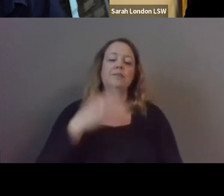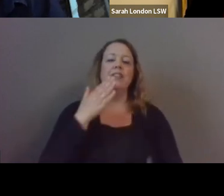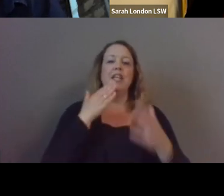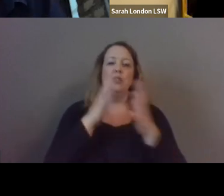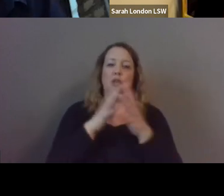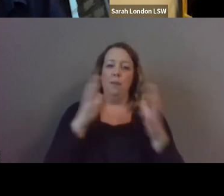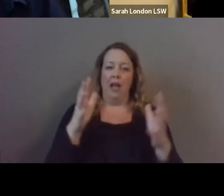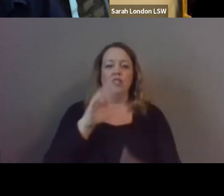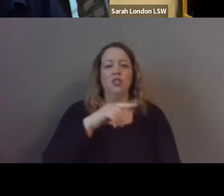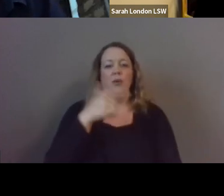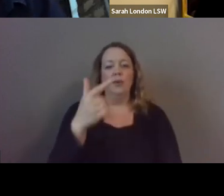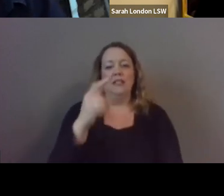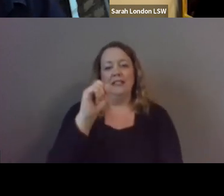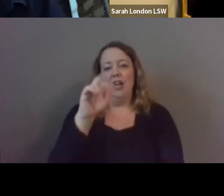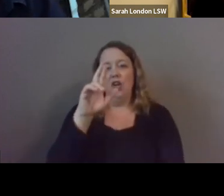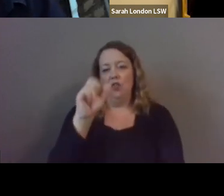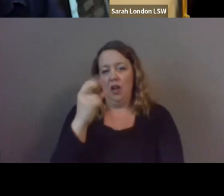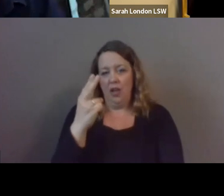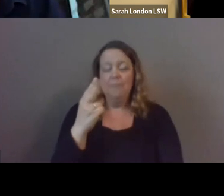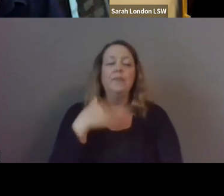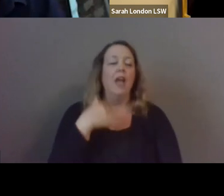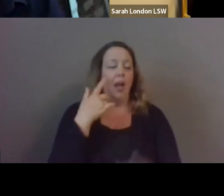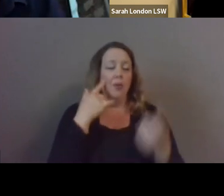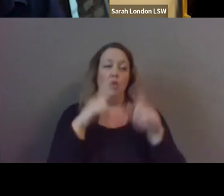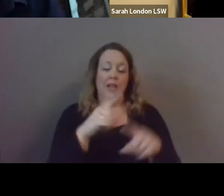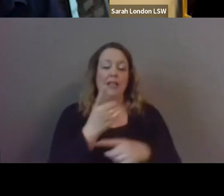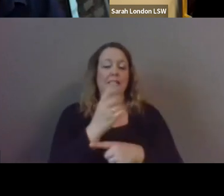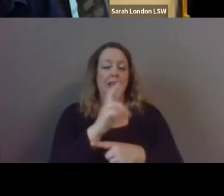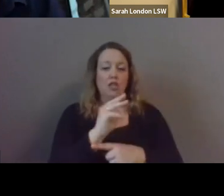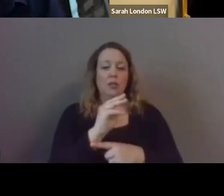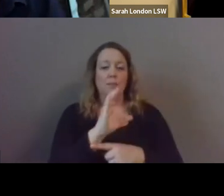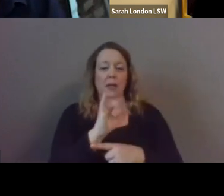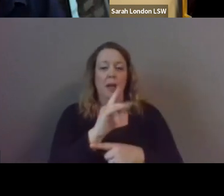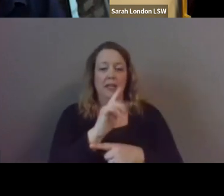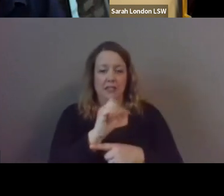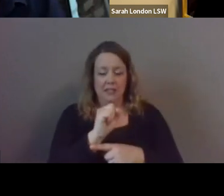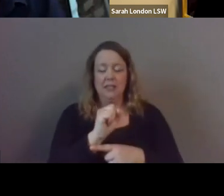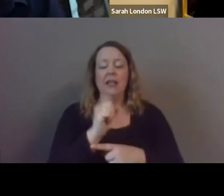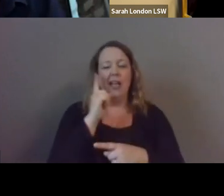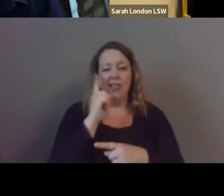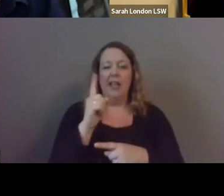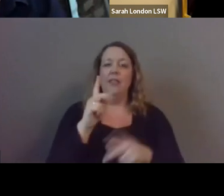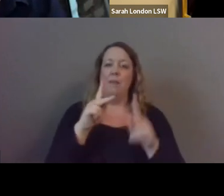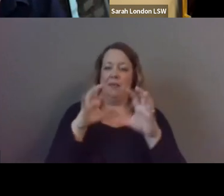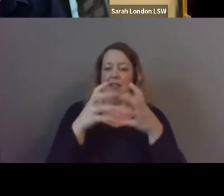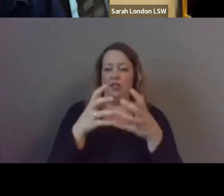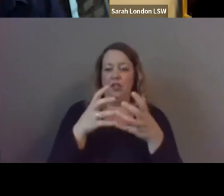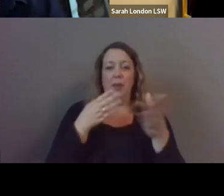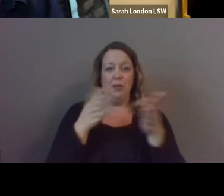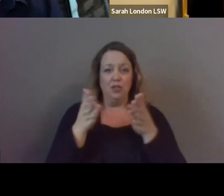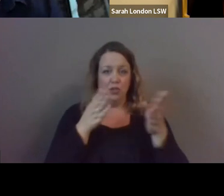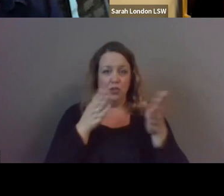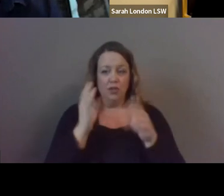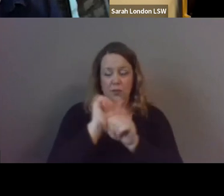um yeah so i would agree with uh dr mccummings i think that the populations that we get to serve and work with um